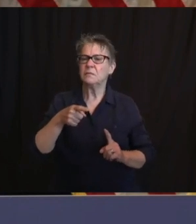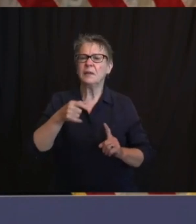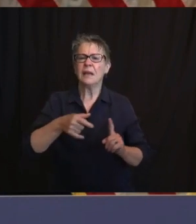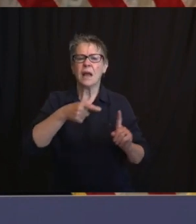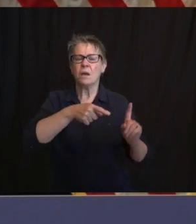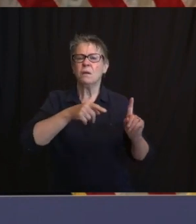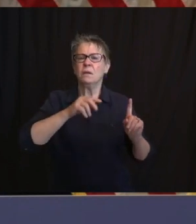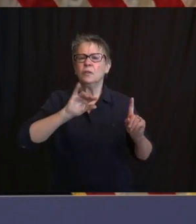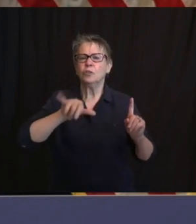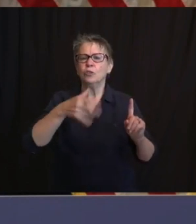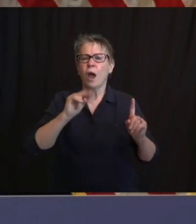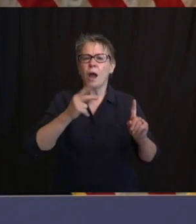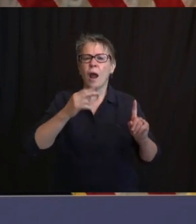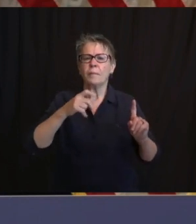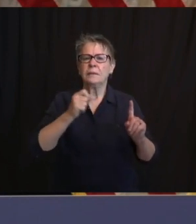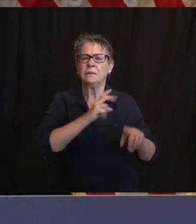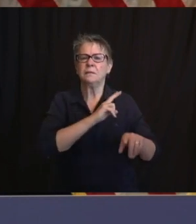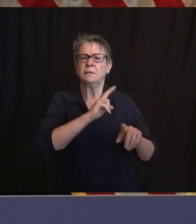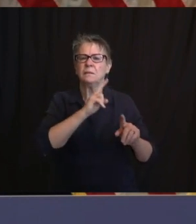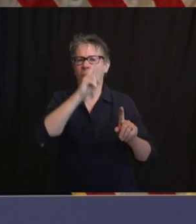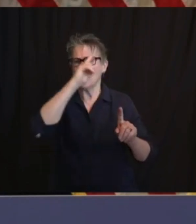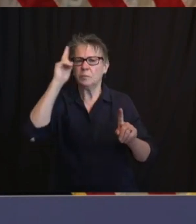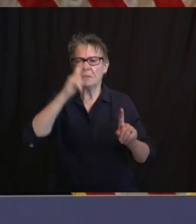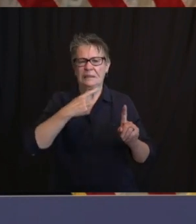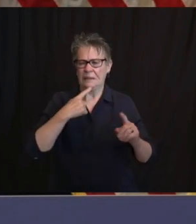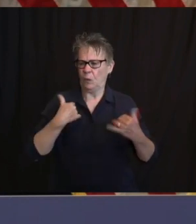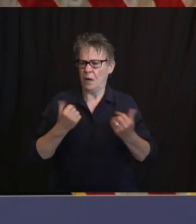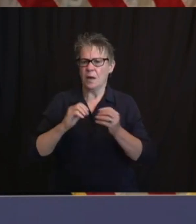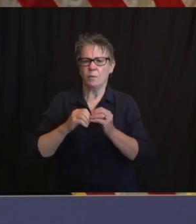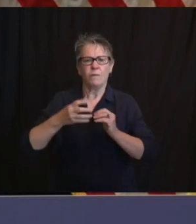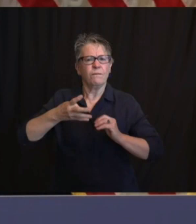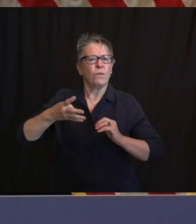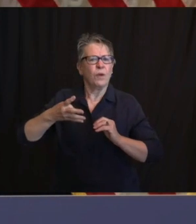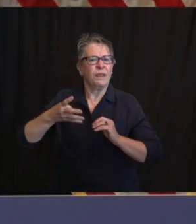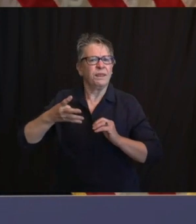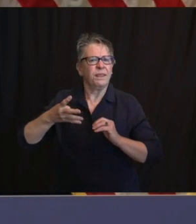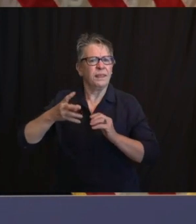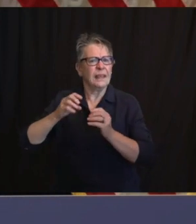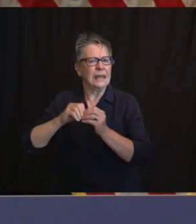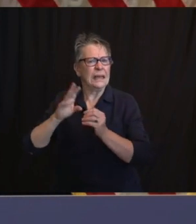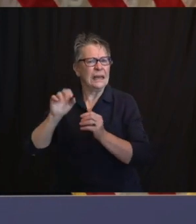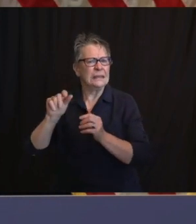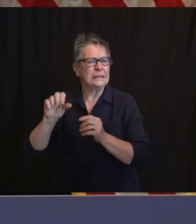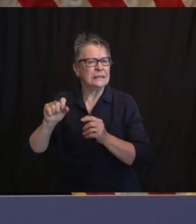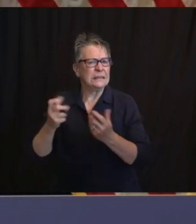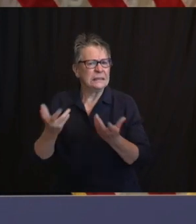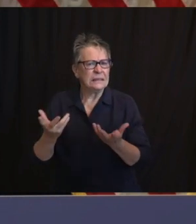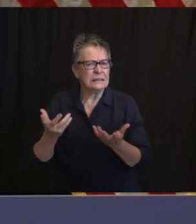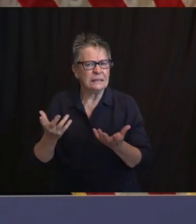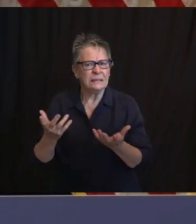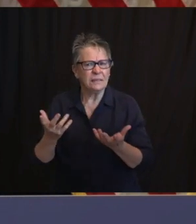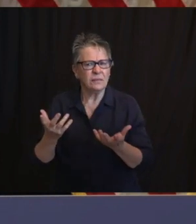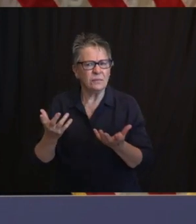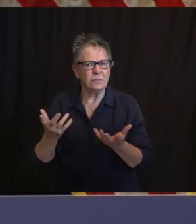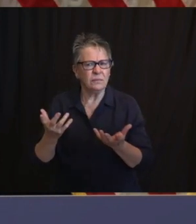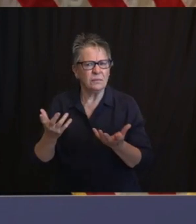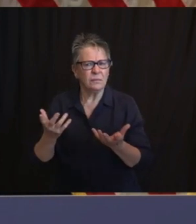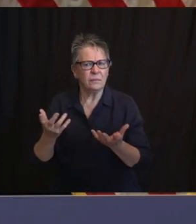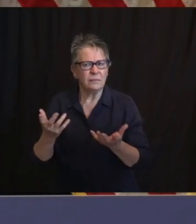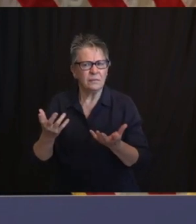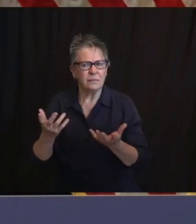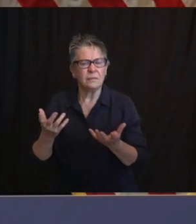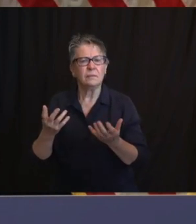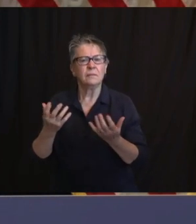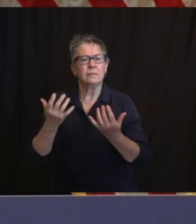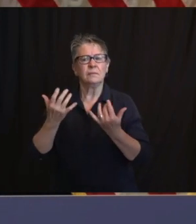Let me start on that one. Motor Vehicle Commission, we don't have any news for you, but that's something I would think we're going to be able to come to you soon. I would think that's